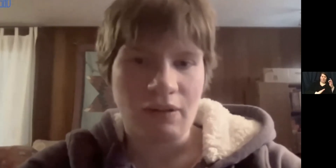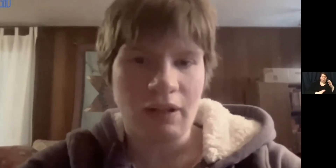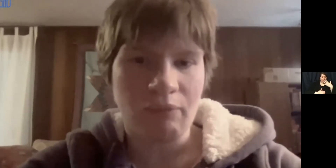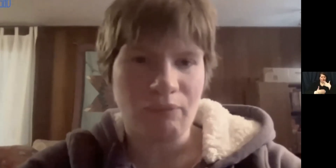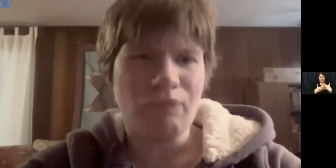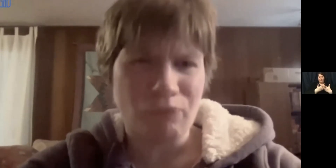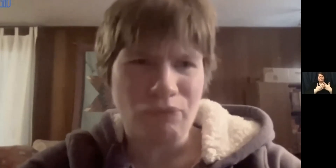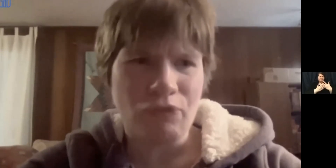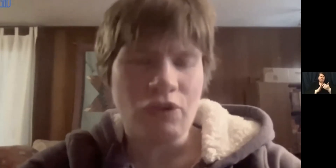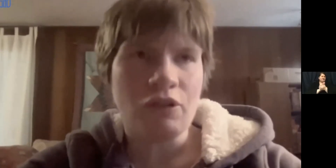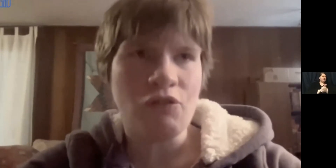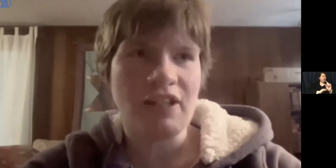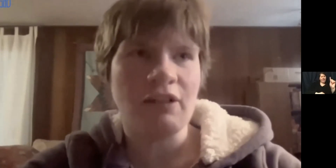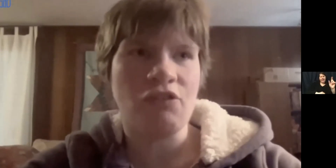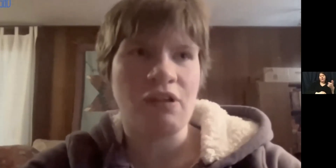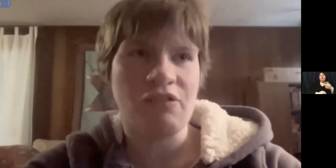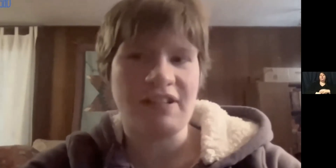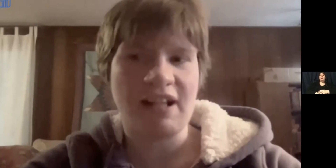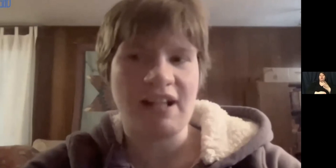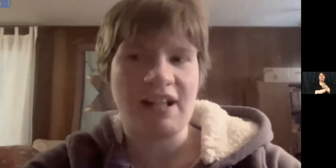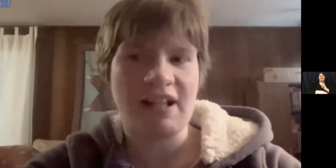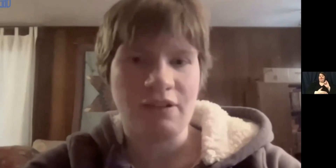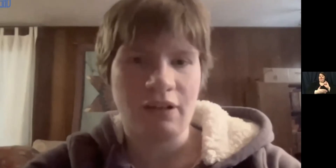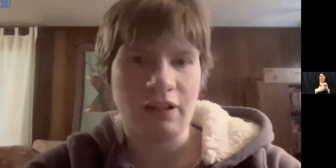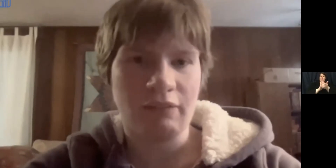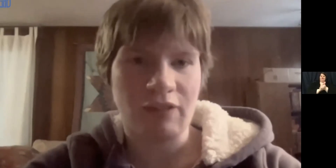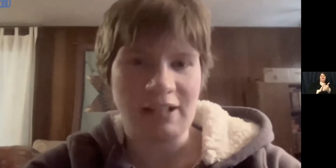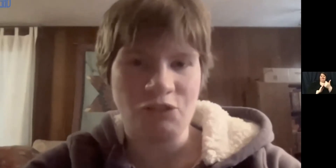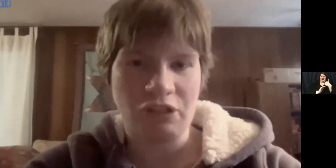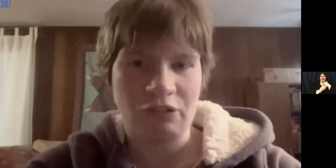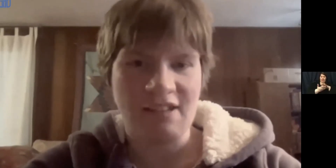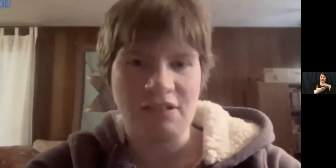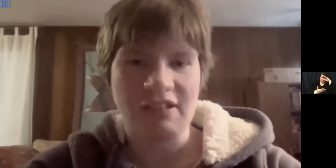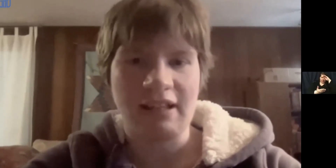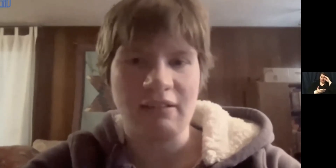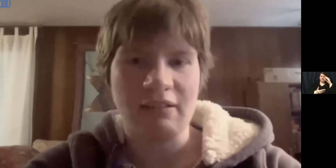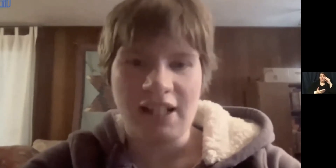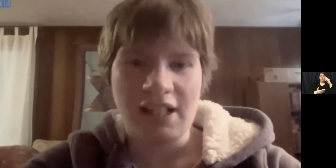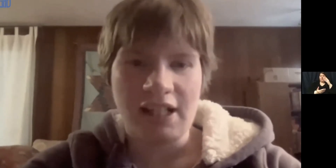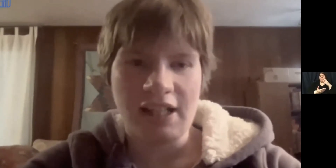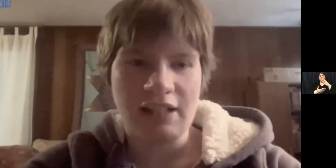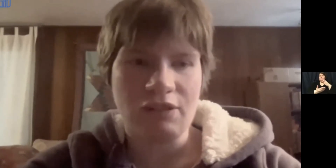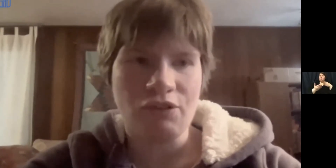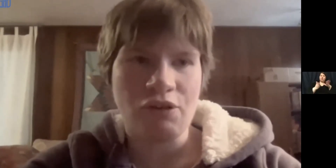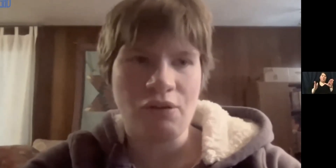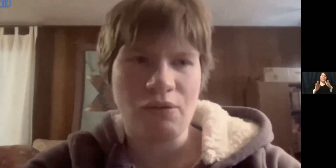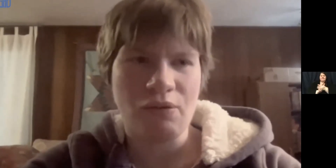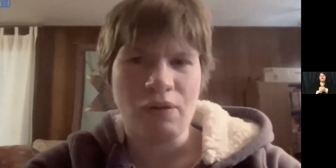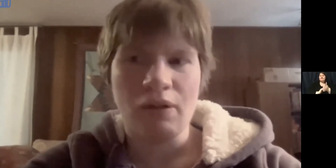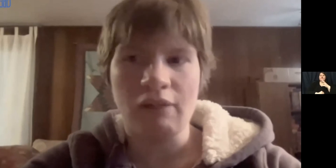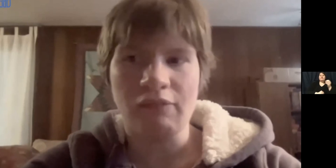using their skills that they learned, like to generalize the skills and